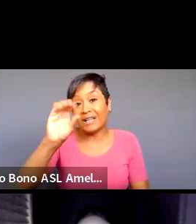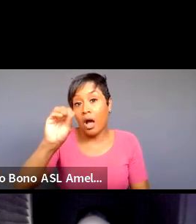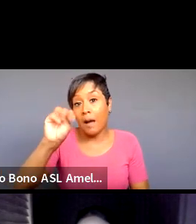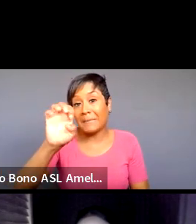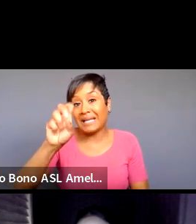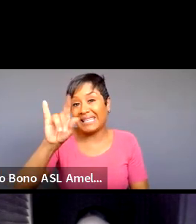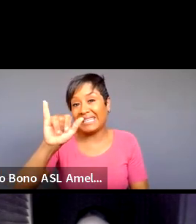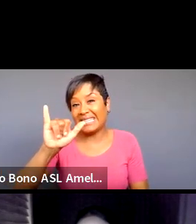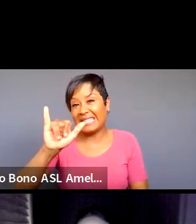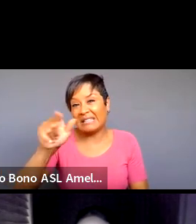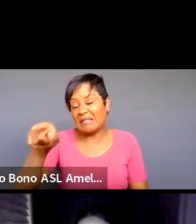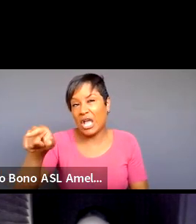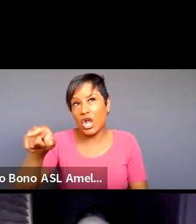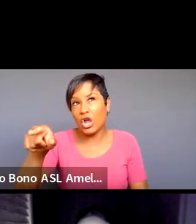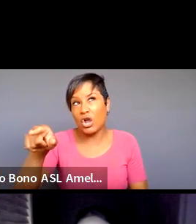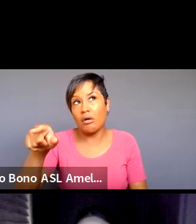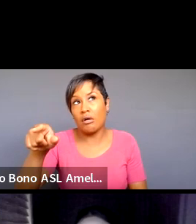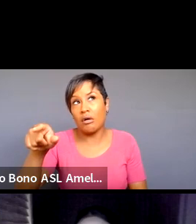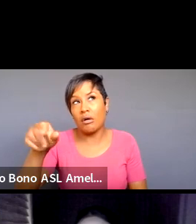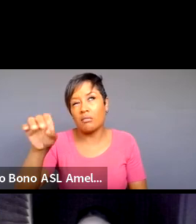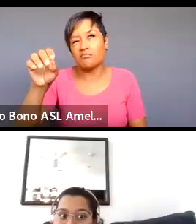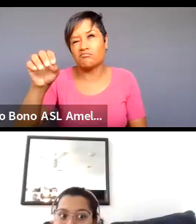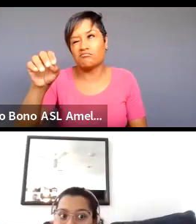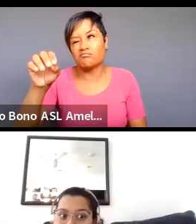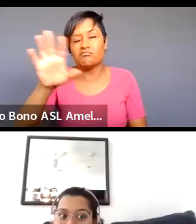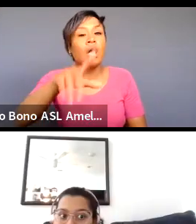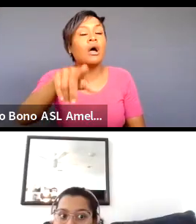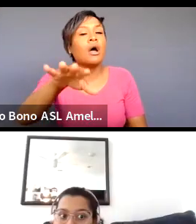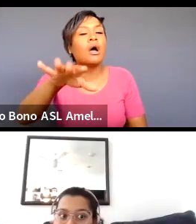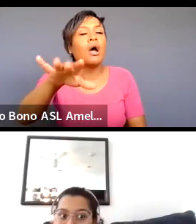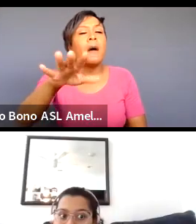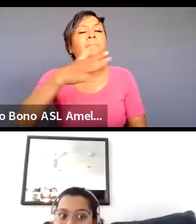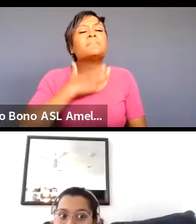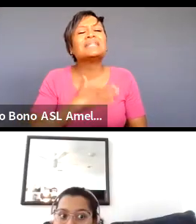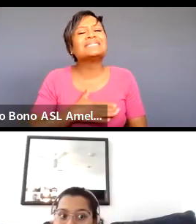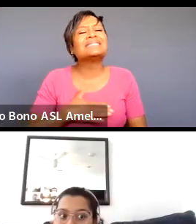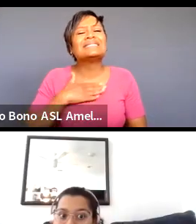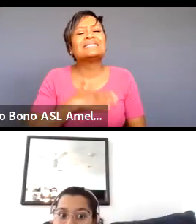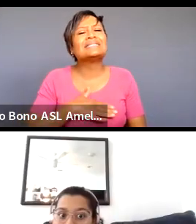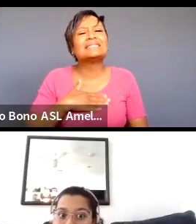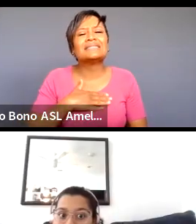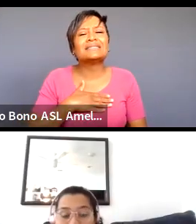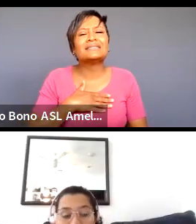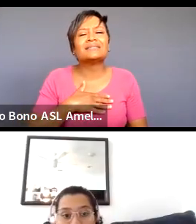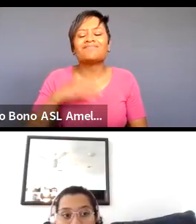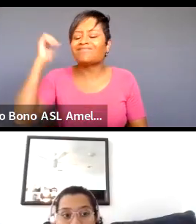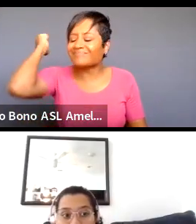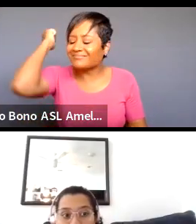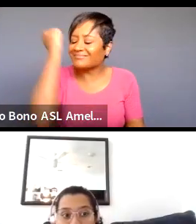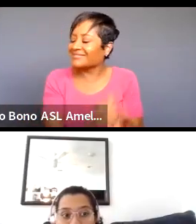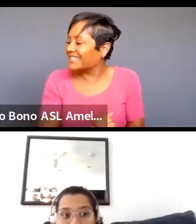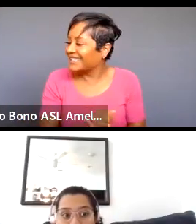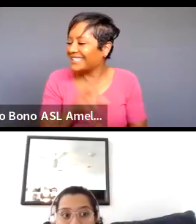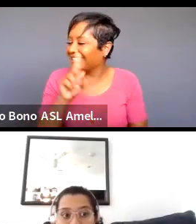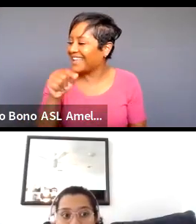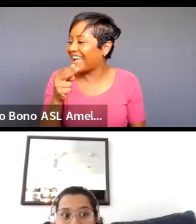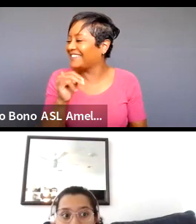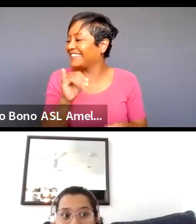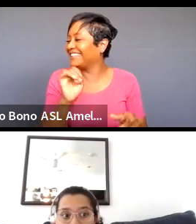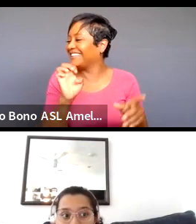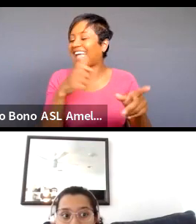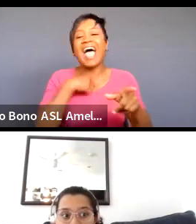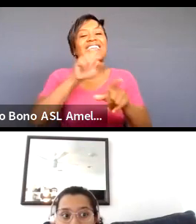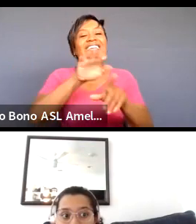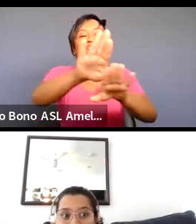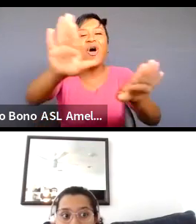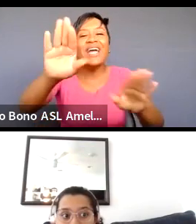listed there but if if we can please um god daphne i would love to get people's emails